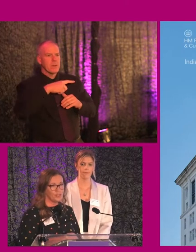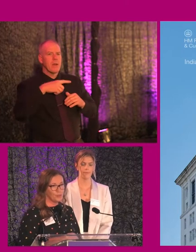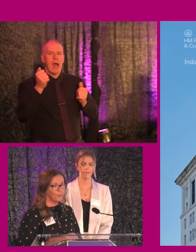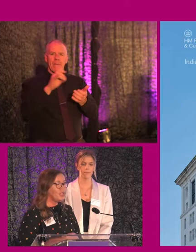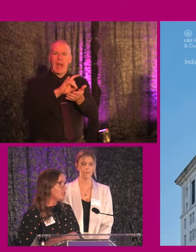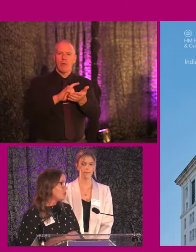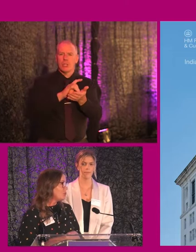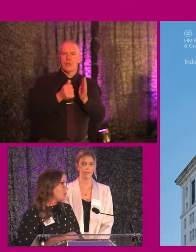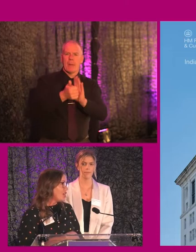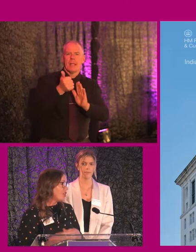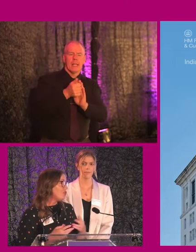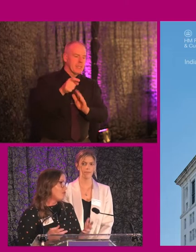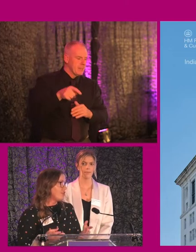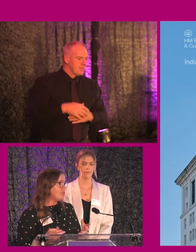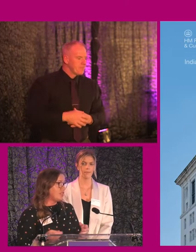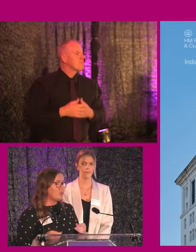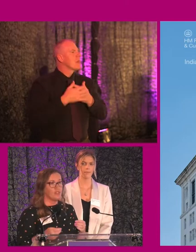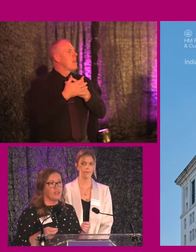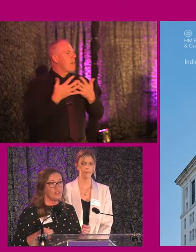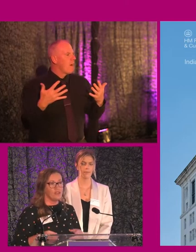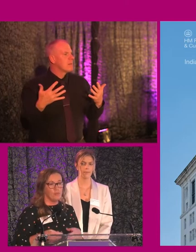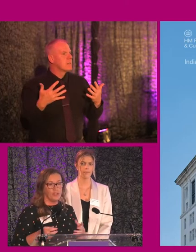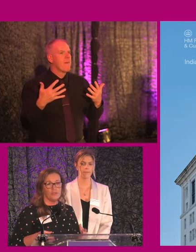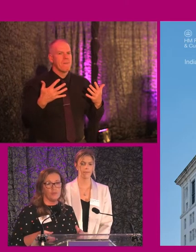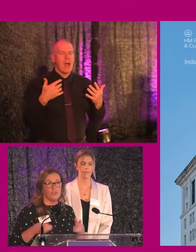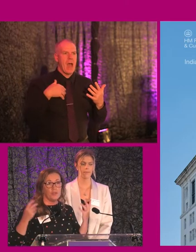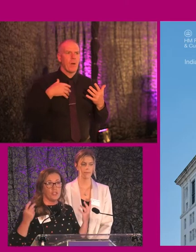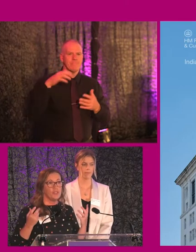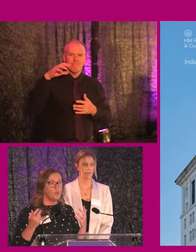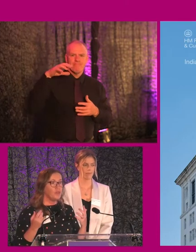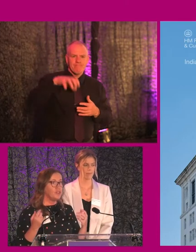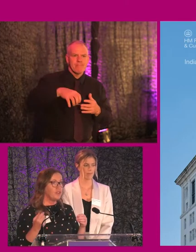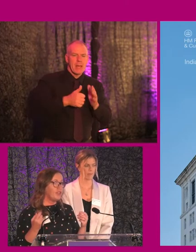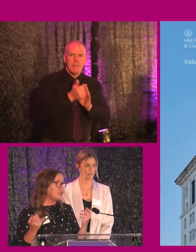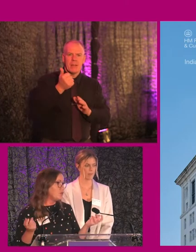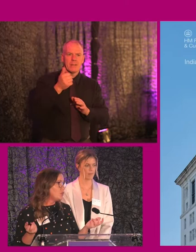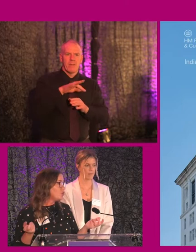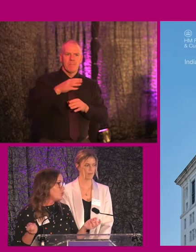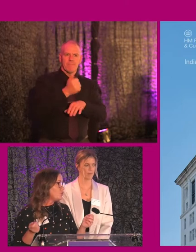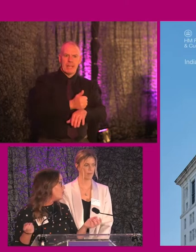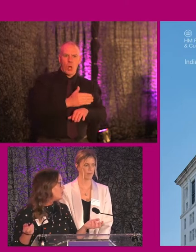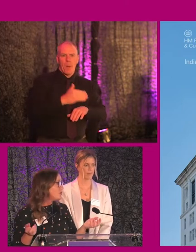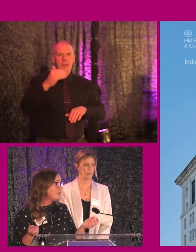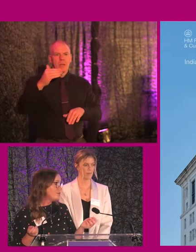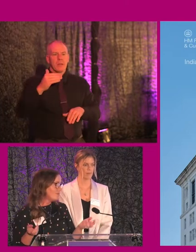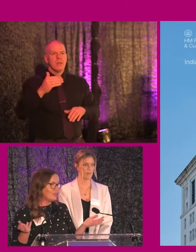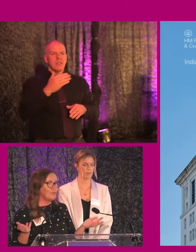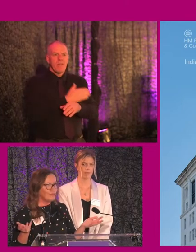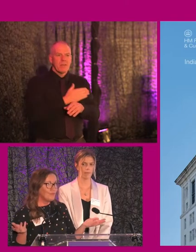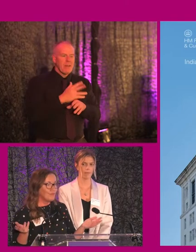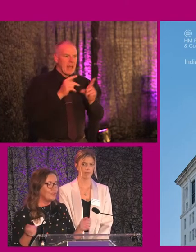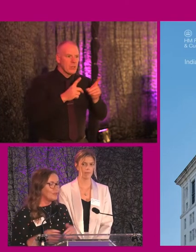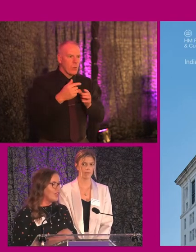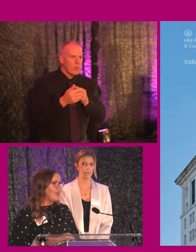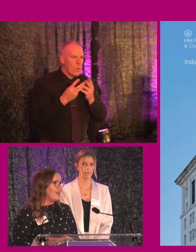building. So a lot of our estate was built from foundations upwards and effectively we could do what we wanted within